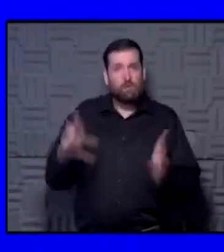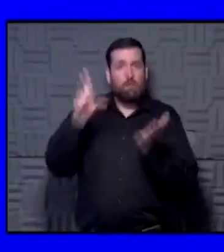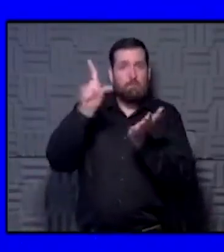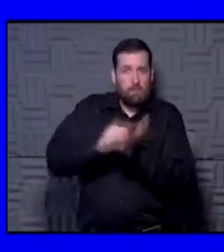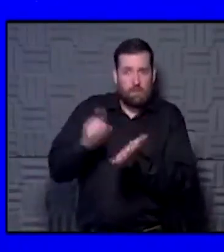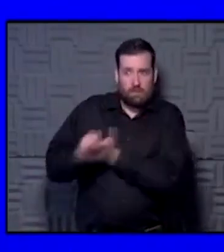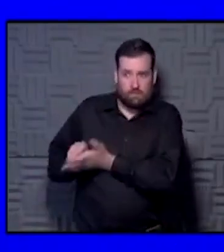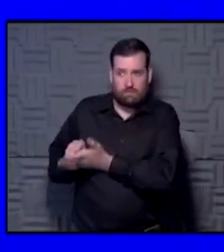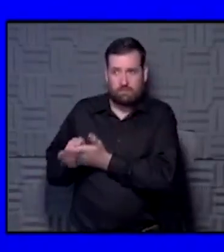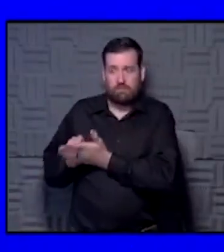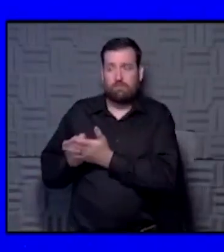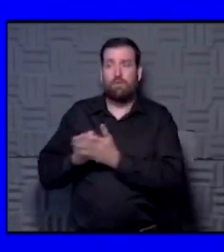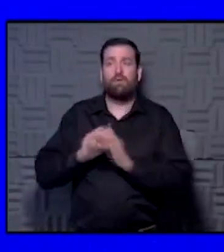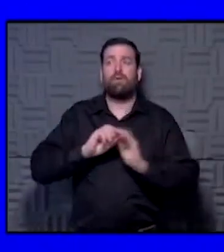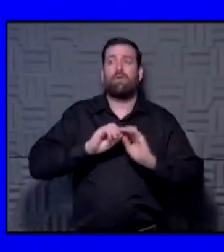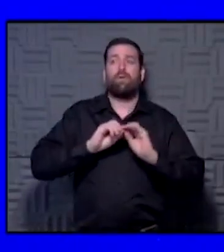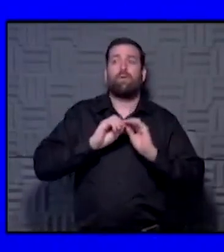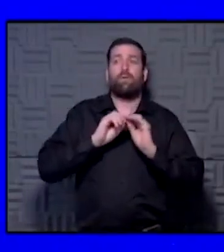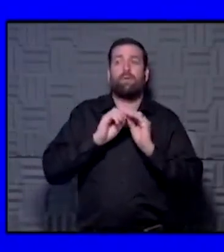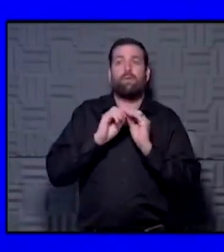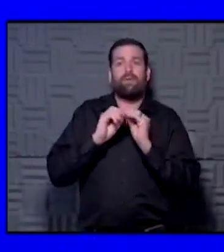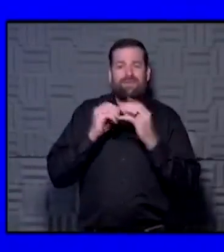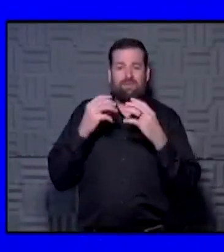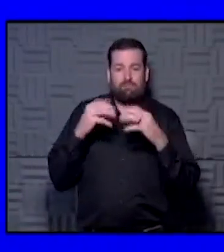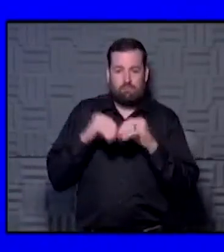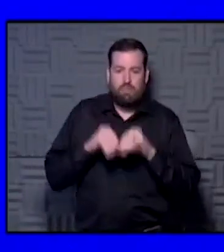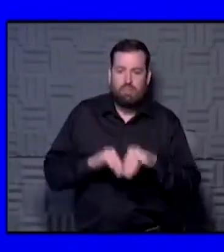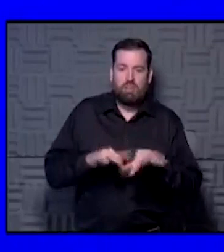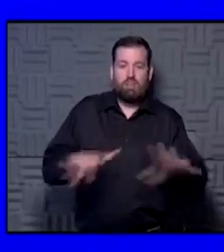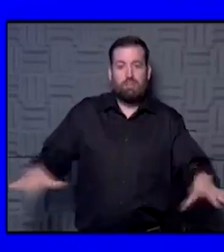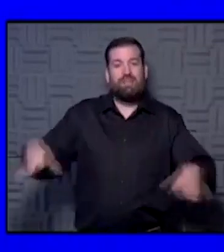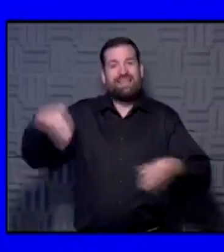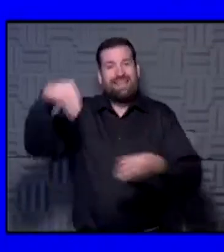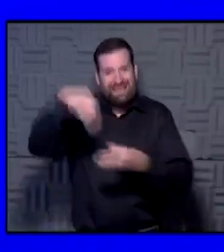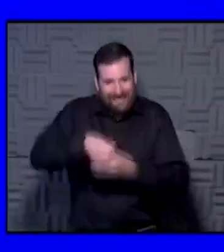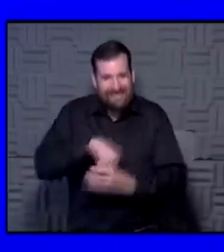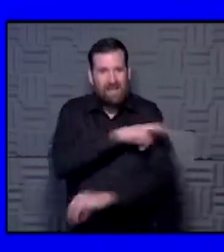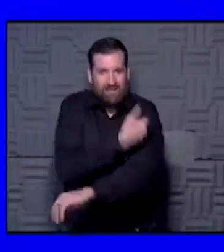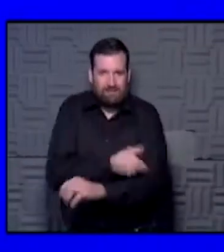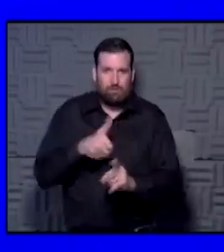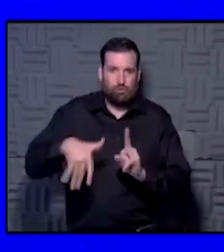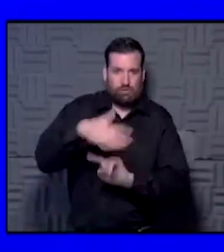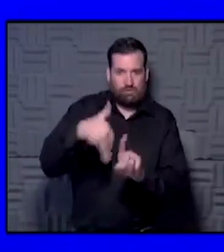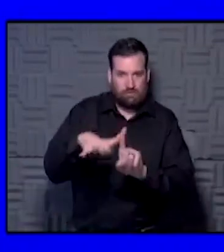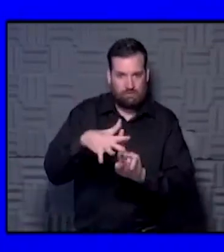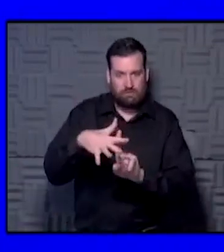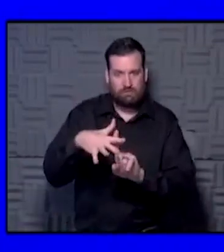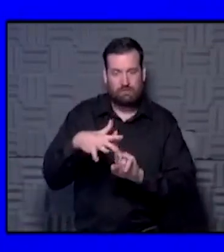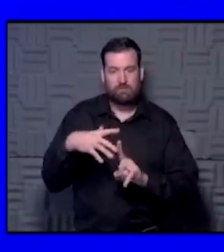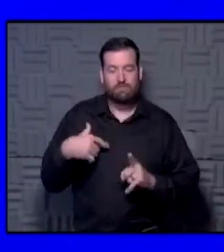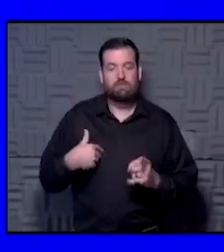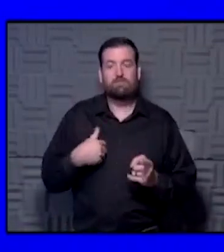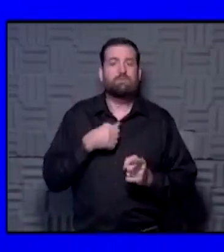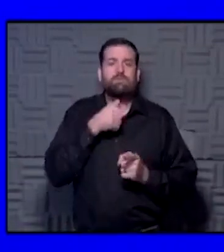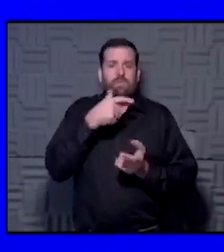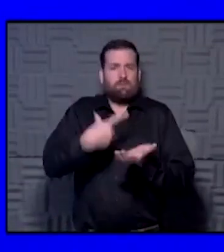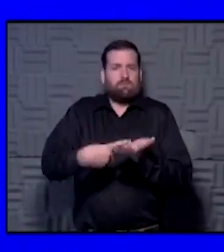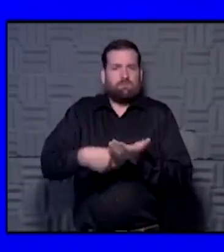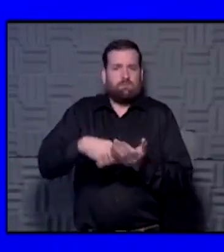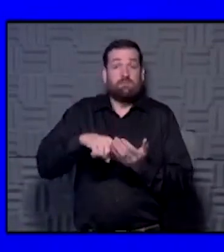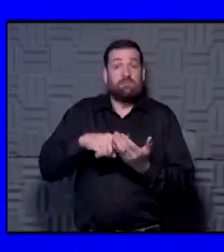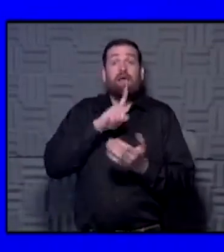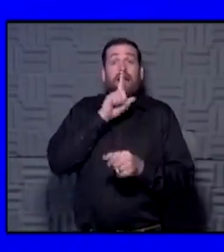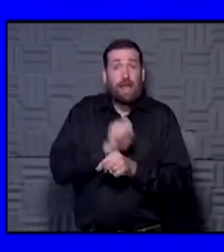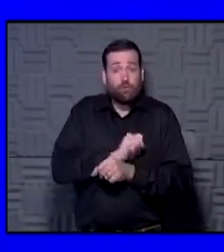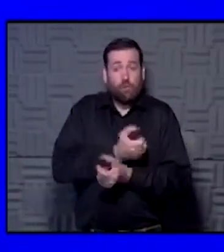nosocomial spread, meaning spread in the health care setting of SARS-CoV-2. And so we aren't just talking about it. There is actual